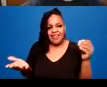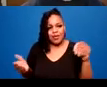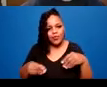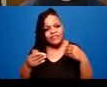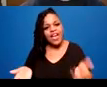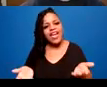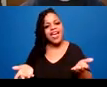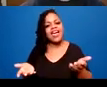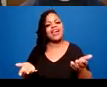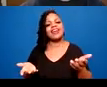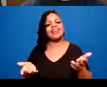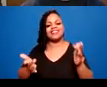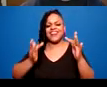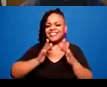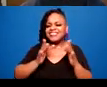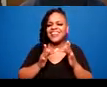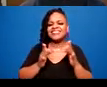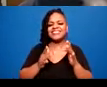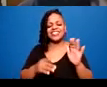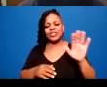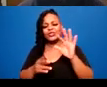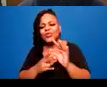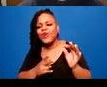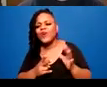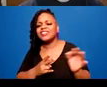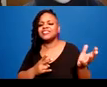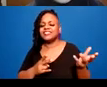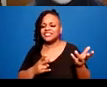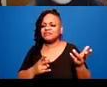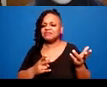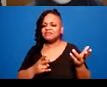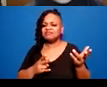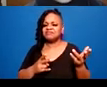That is a very service provider specific language.